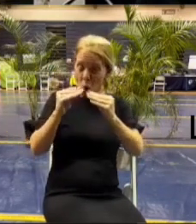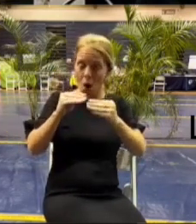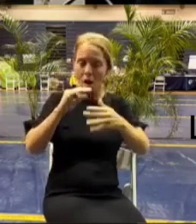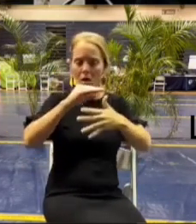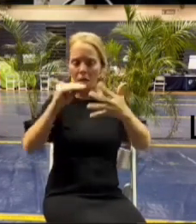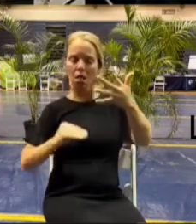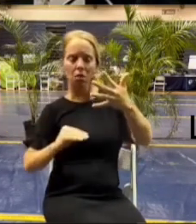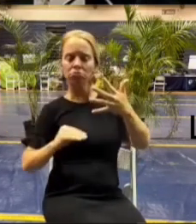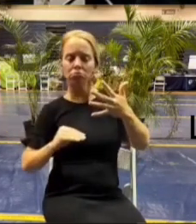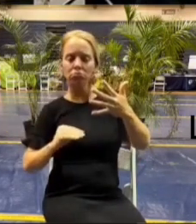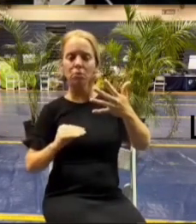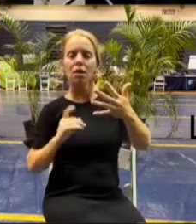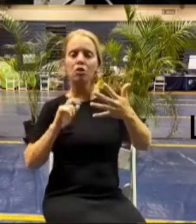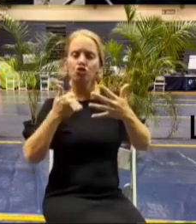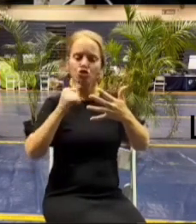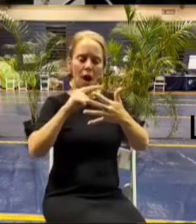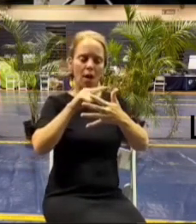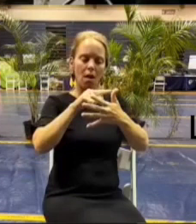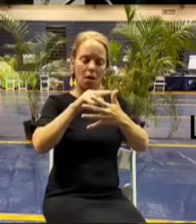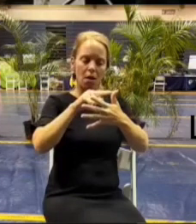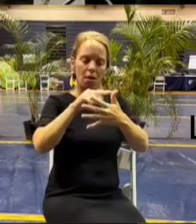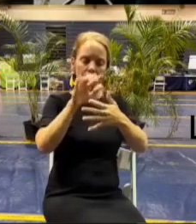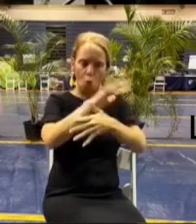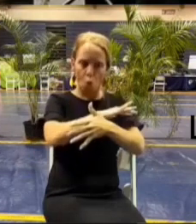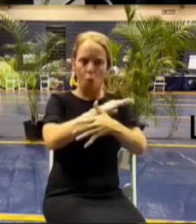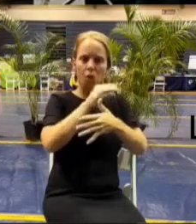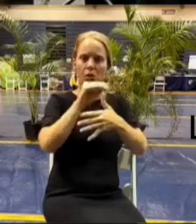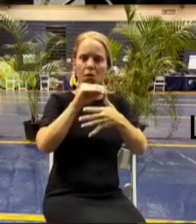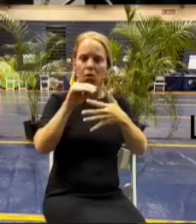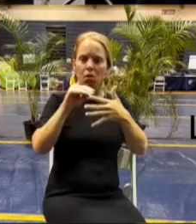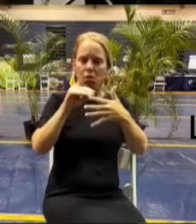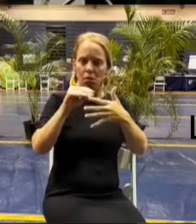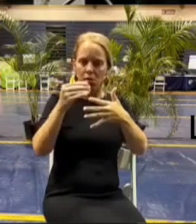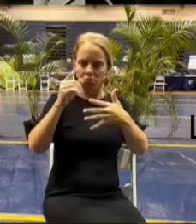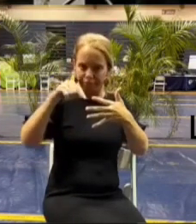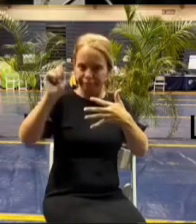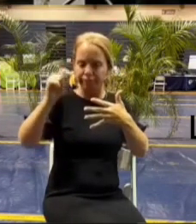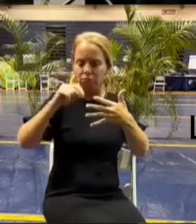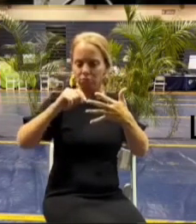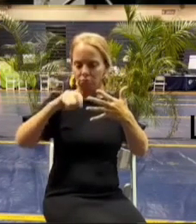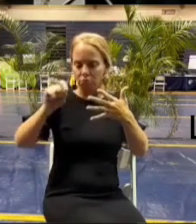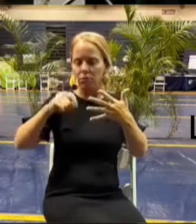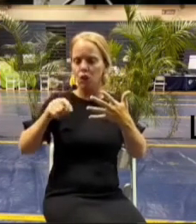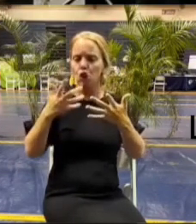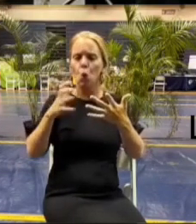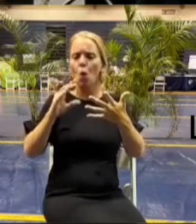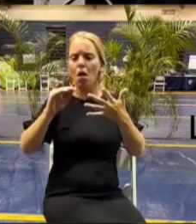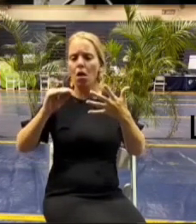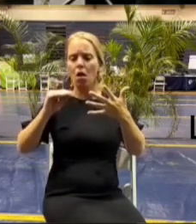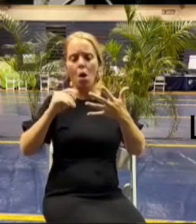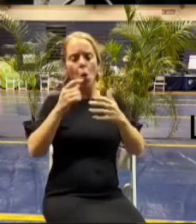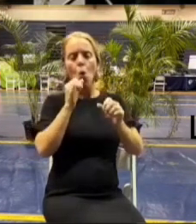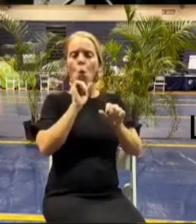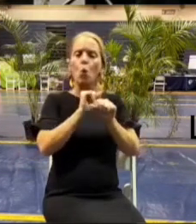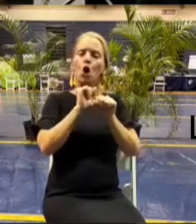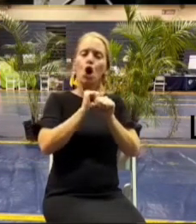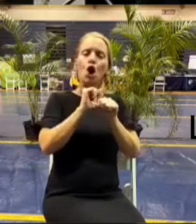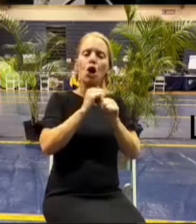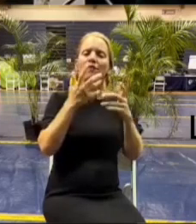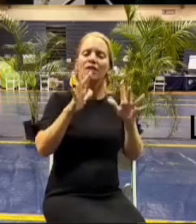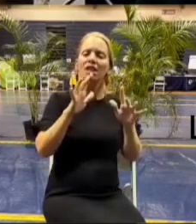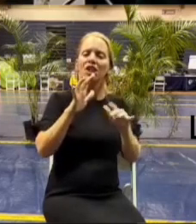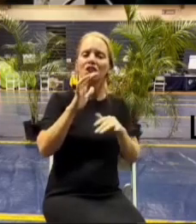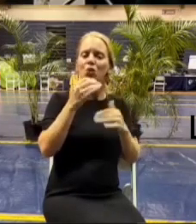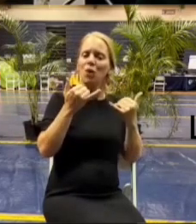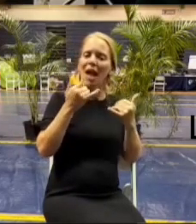you know we're we're trying to march through these homes so that we're not uh you know you don't get your work done today and then six months from now